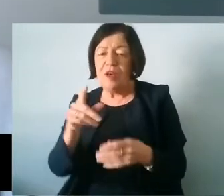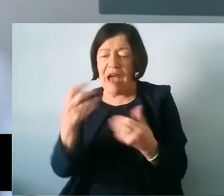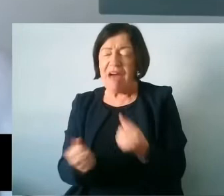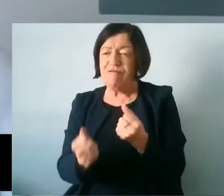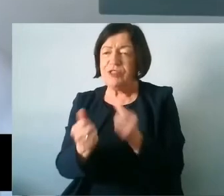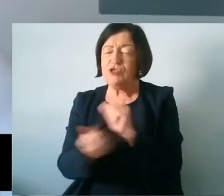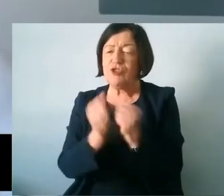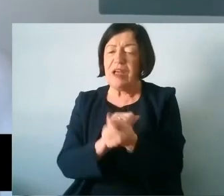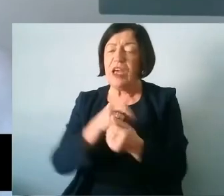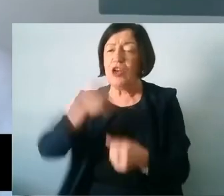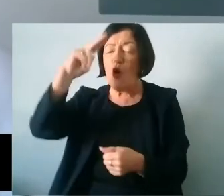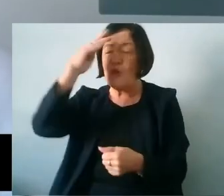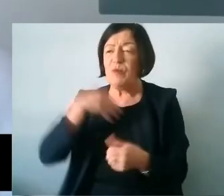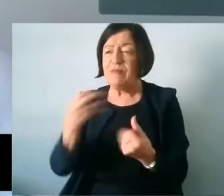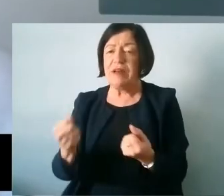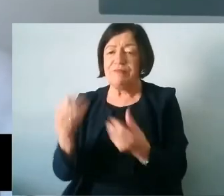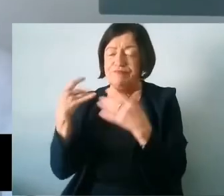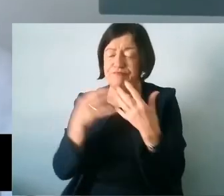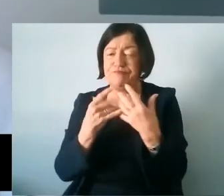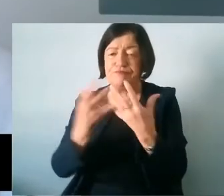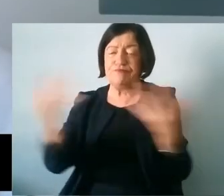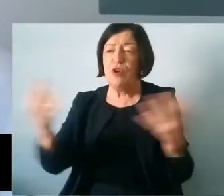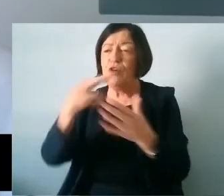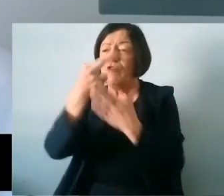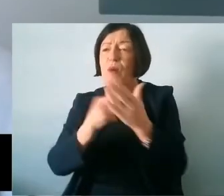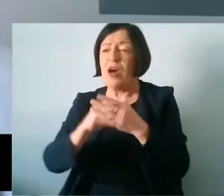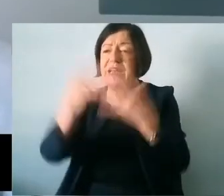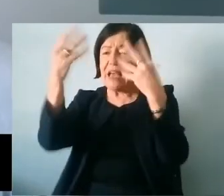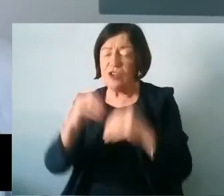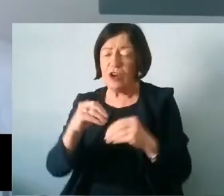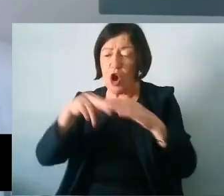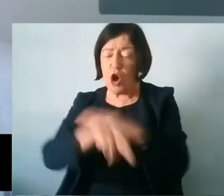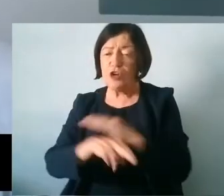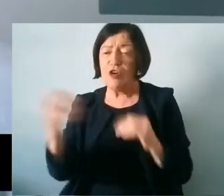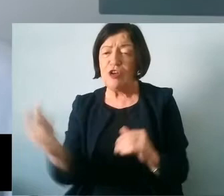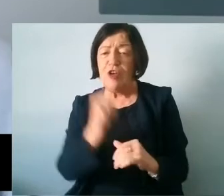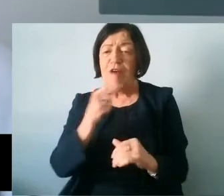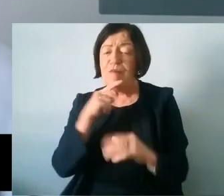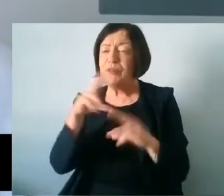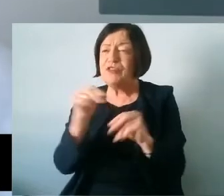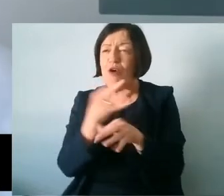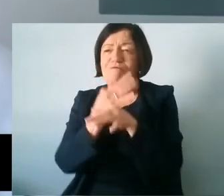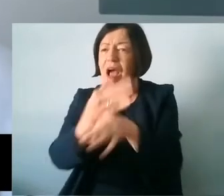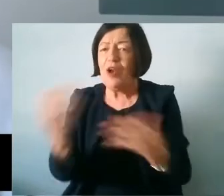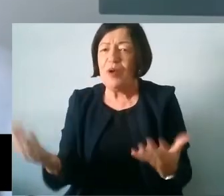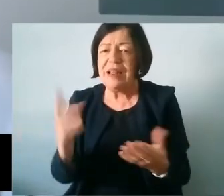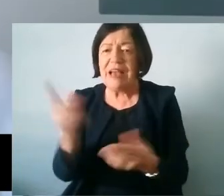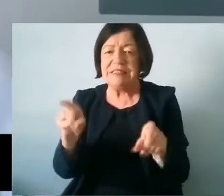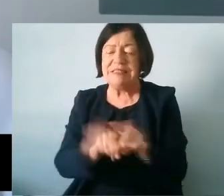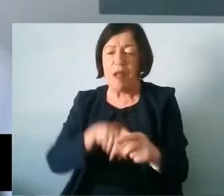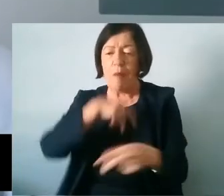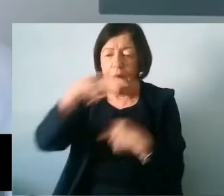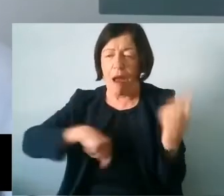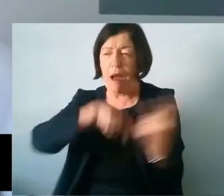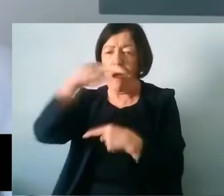In Northern Ireland we've had several reports on educational underachievement but there's no follow-up and we can keep going in circles with